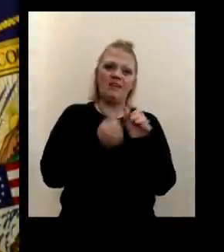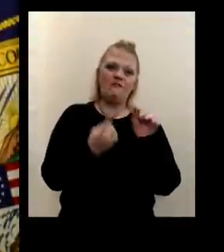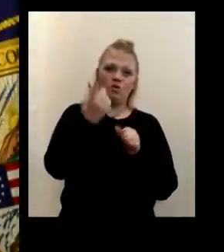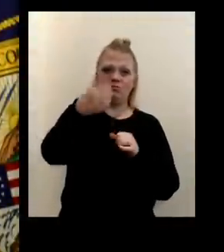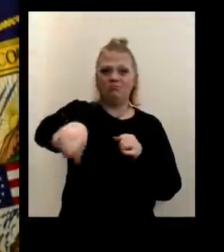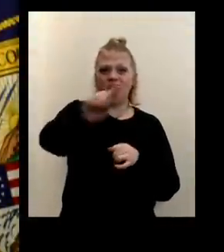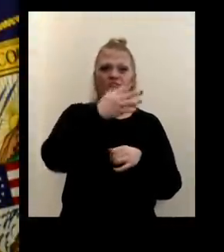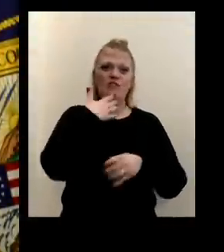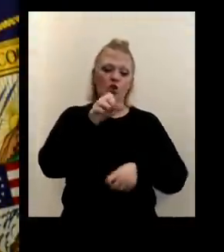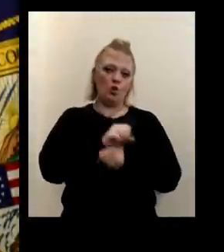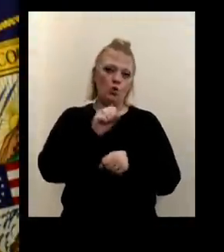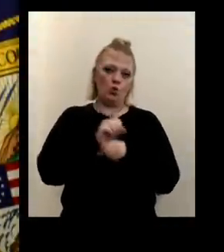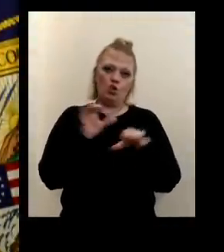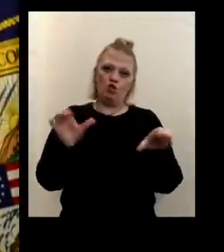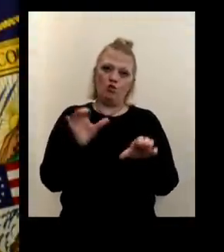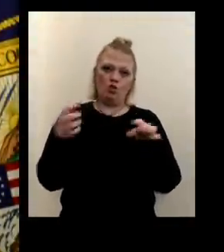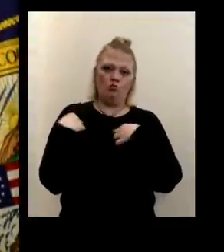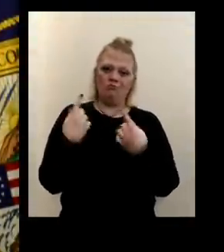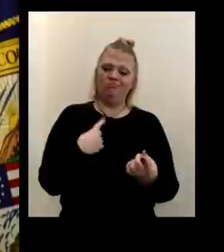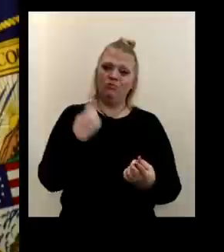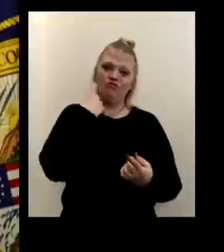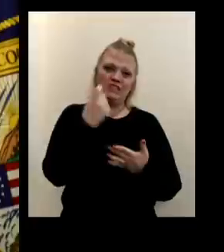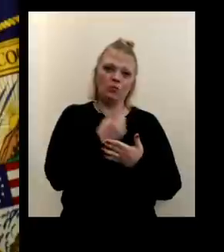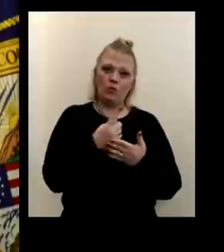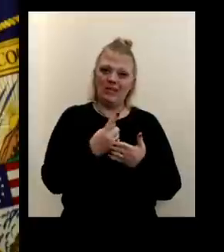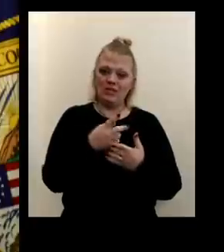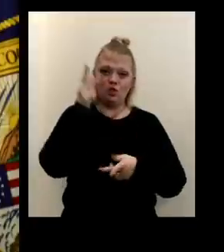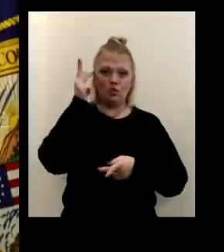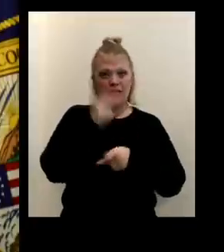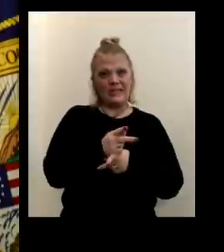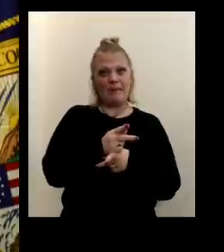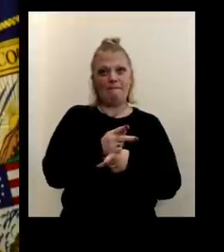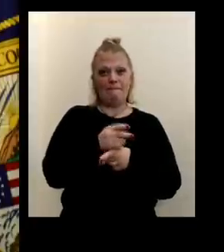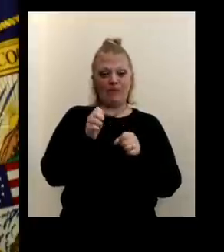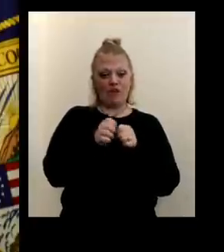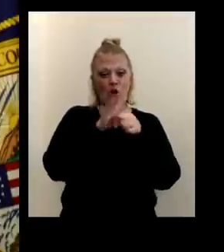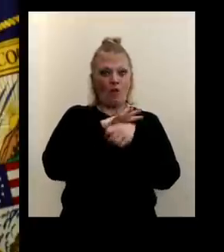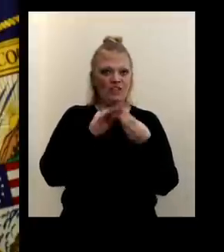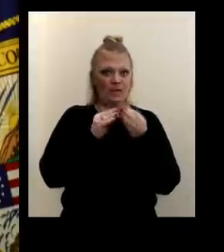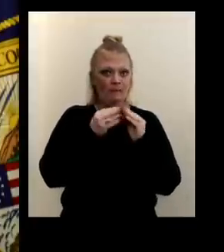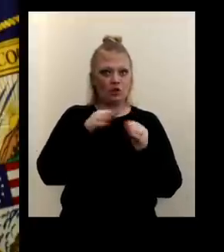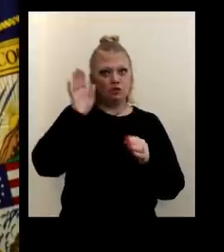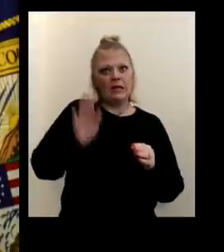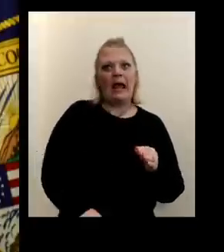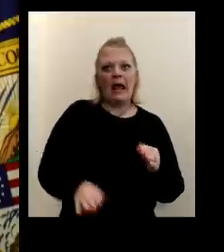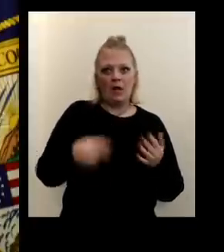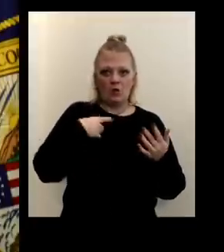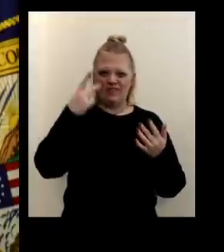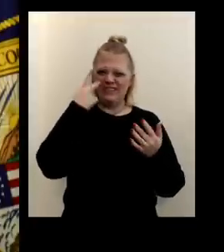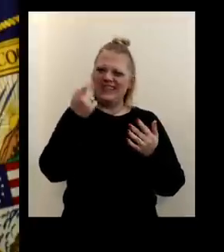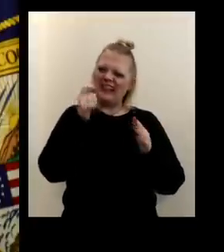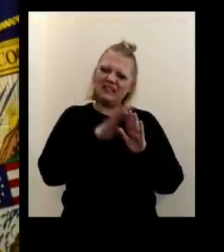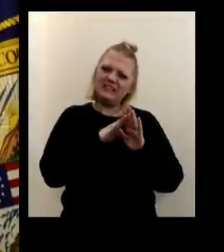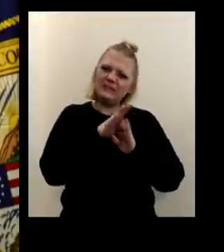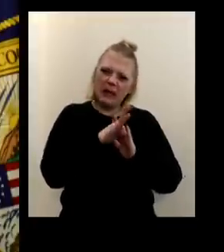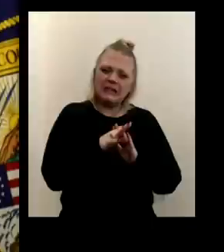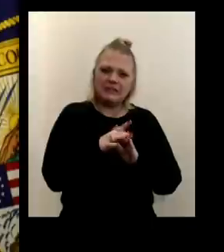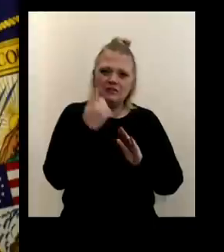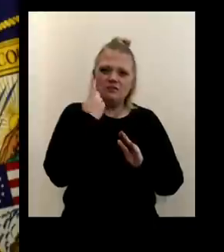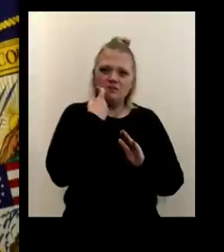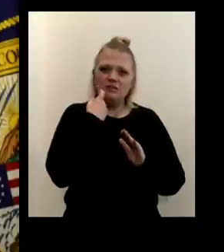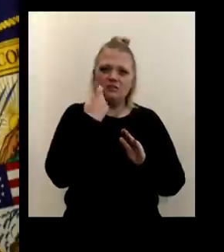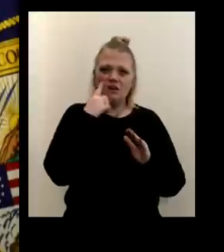you for the good work that we've been able to do these most recent weeks to, to keep our COVID numbers down. We have seen a little spike lately in cases.